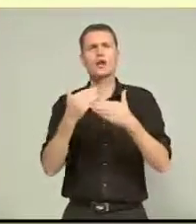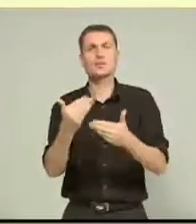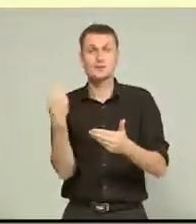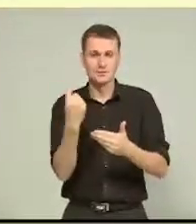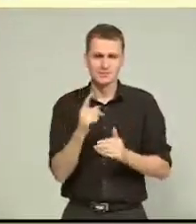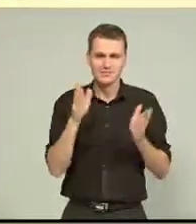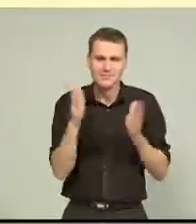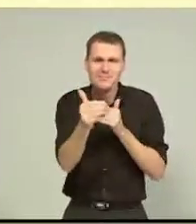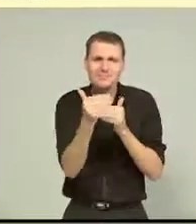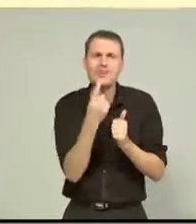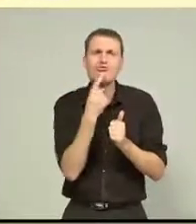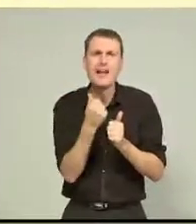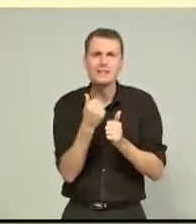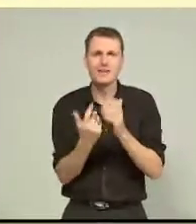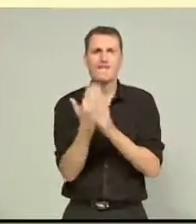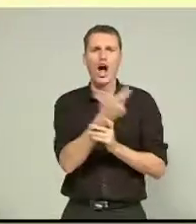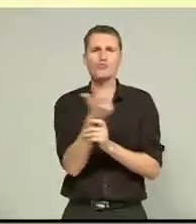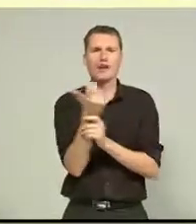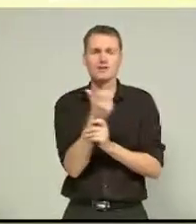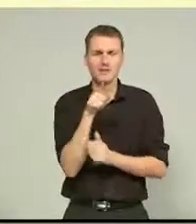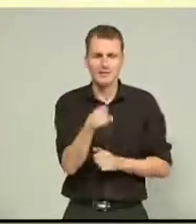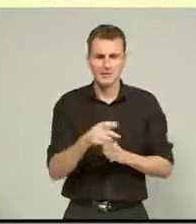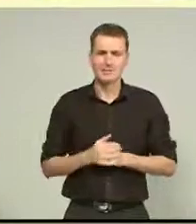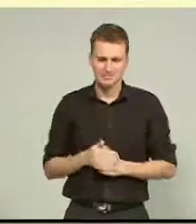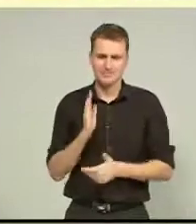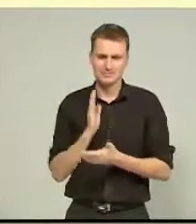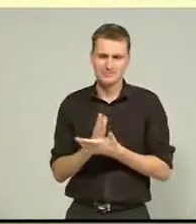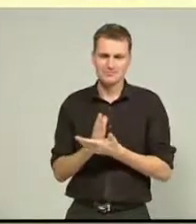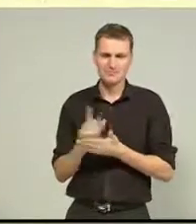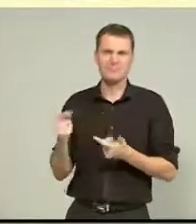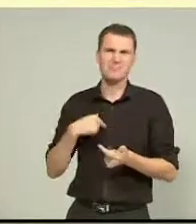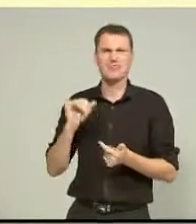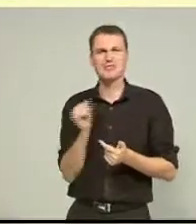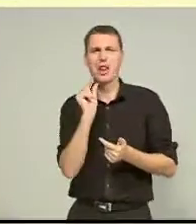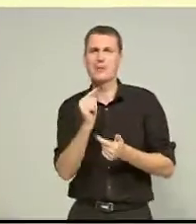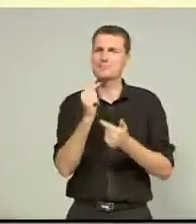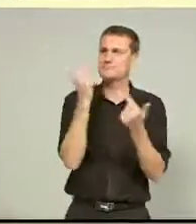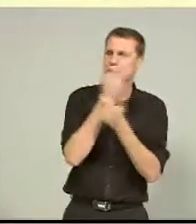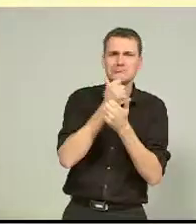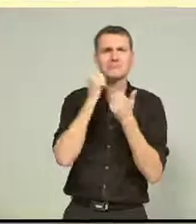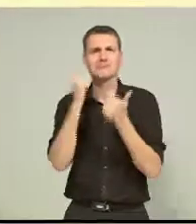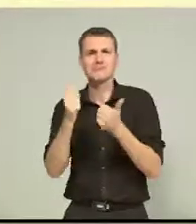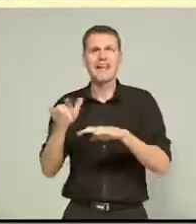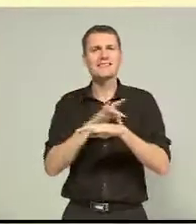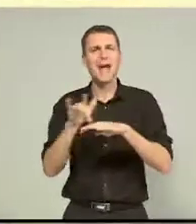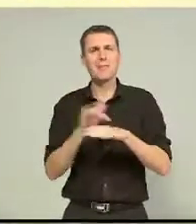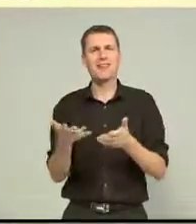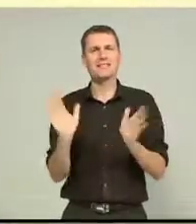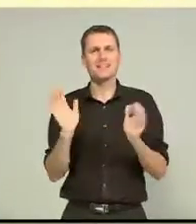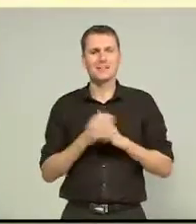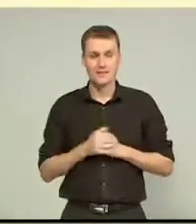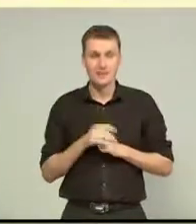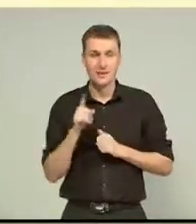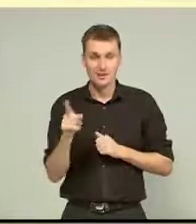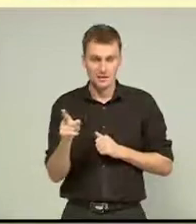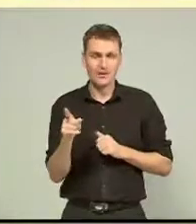stole the show. Whether it hurts or not wasn't as big a deal. It's just a good laugh, a bit of entertainment. Yeah, that's what we're going for. But while the remote-controlled